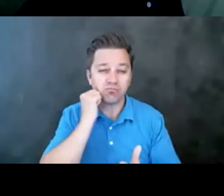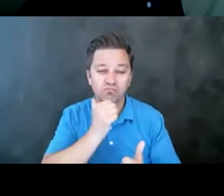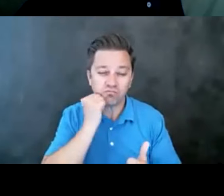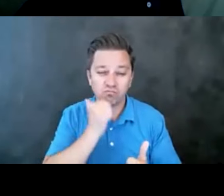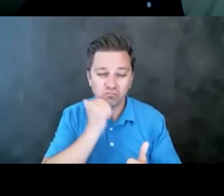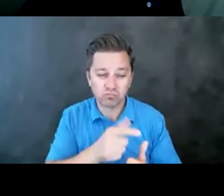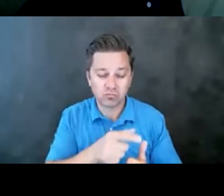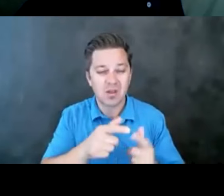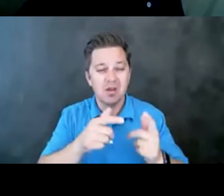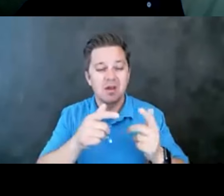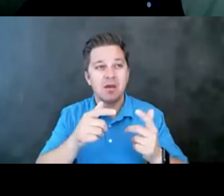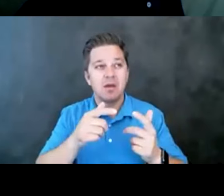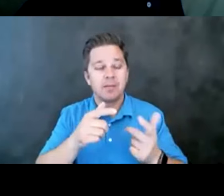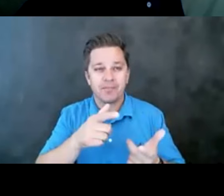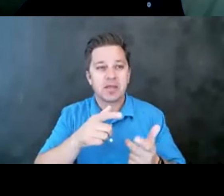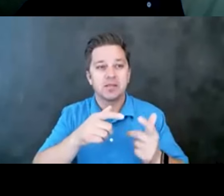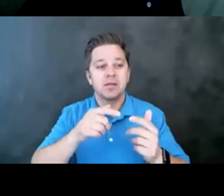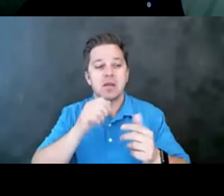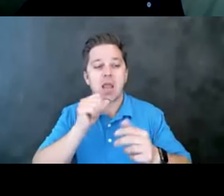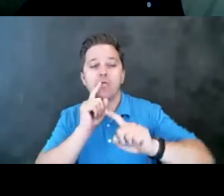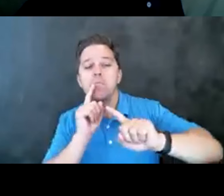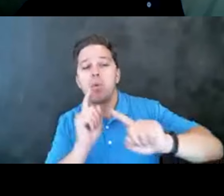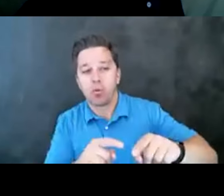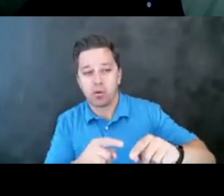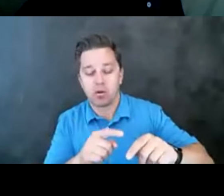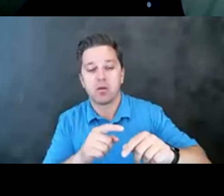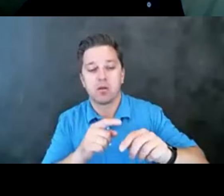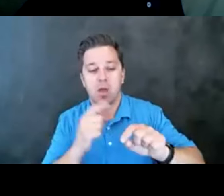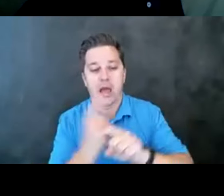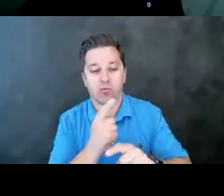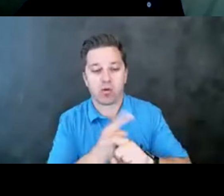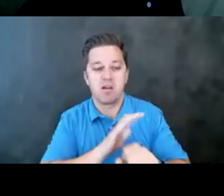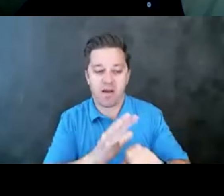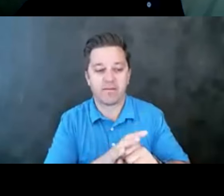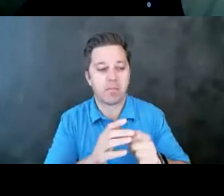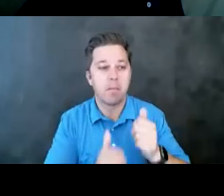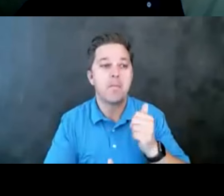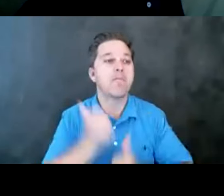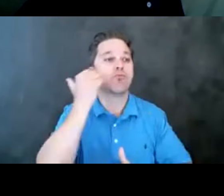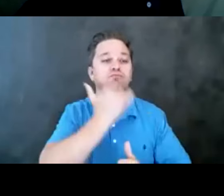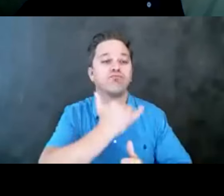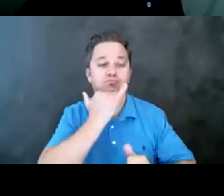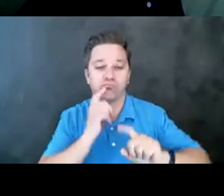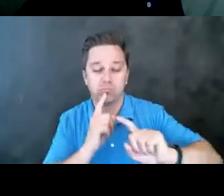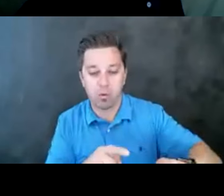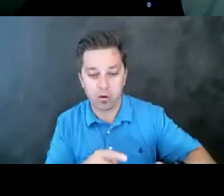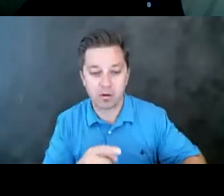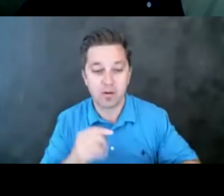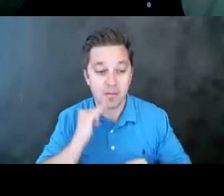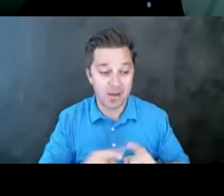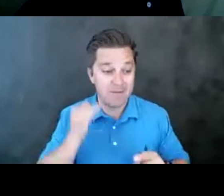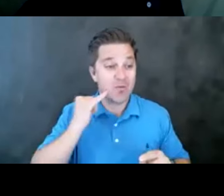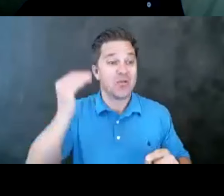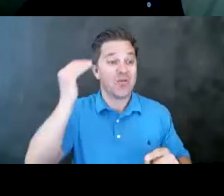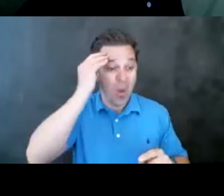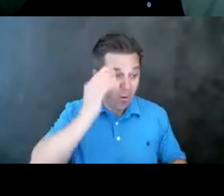underreported or incorrectly reported as a suicide. So yes, if we know that someone intentionally overdosed, then it is ruled